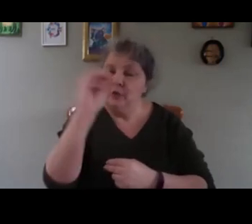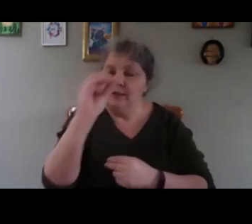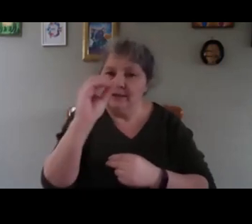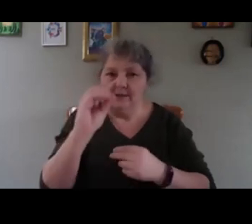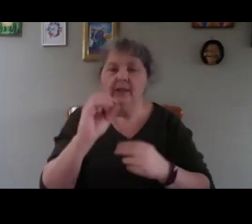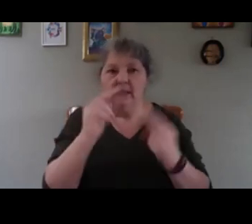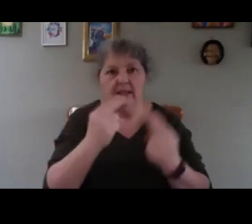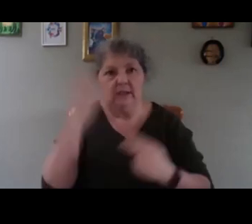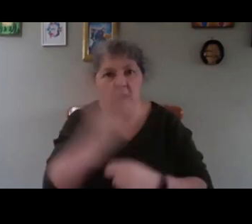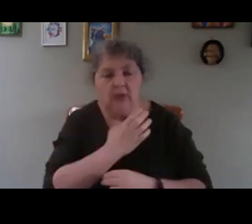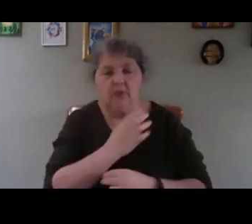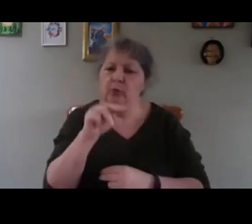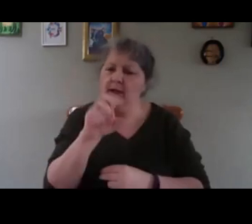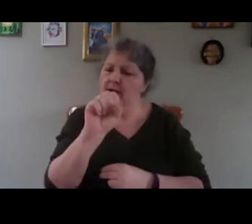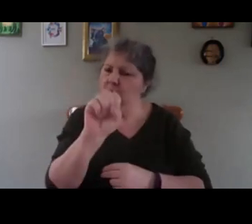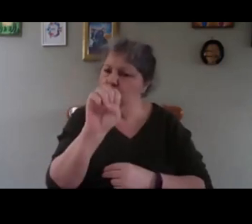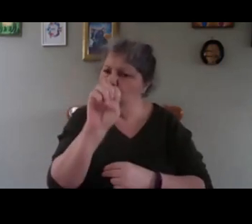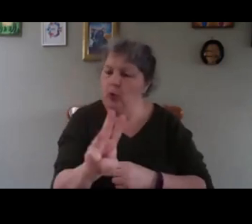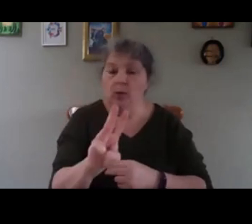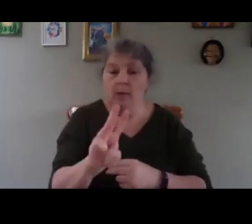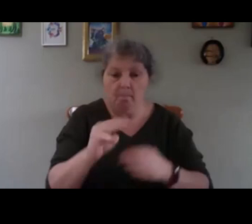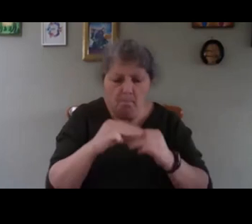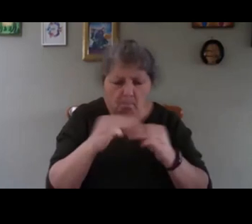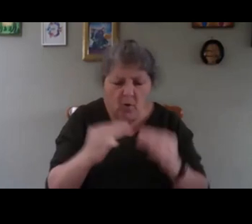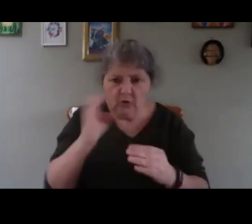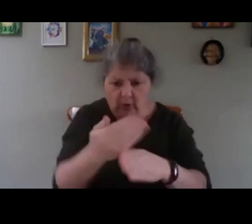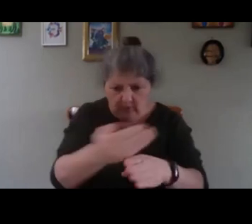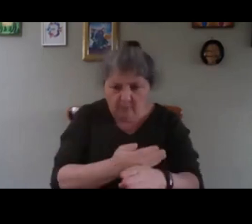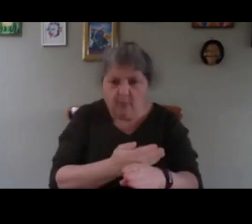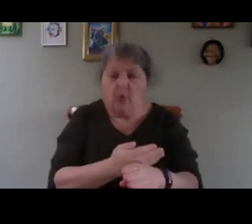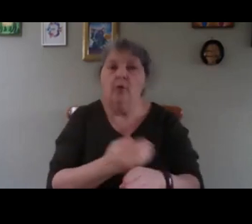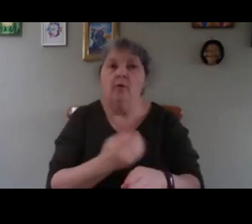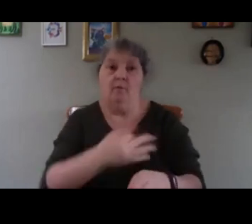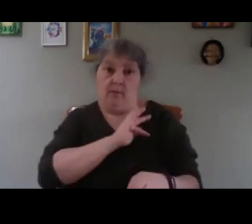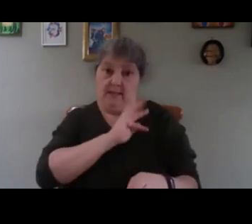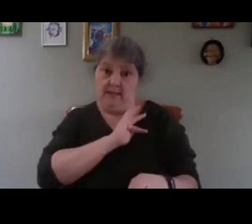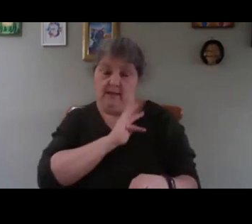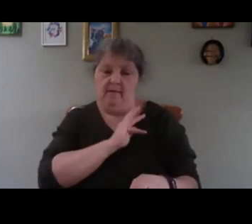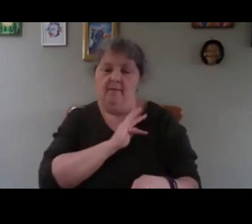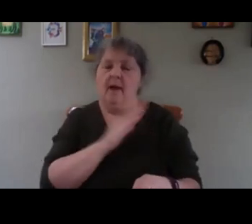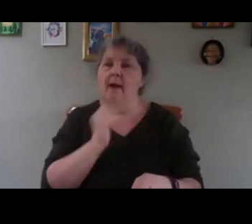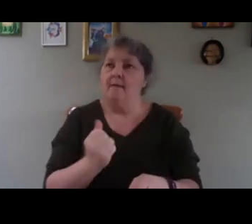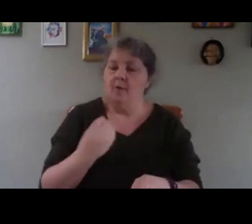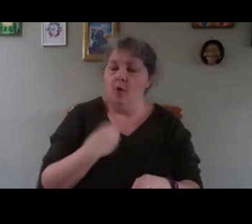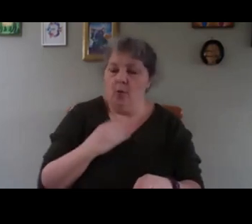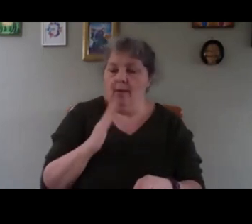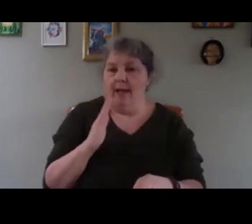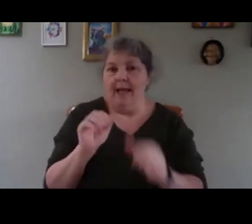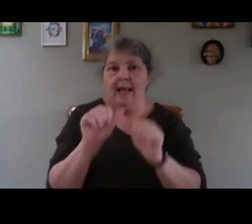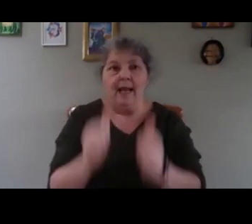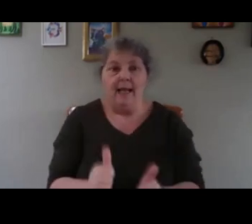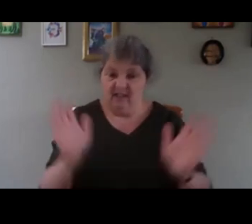You can sow much, much earlier. So, by example, myself, I have all my lettuce sown already.